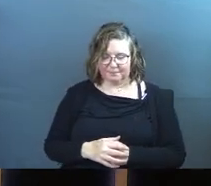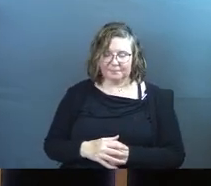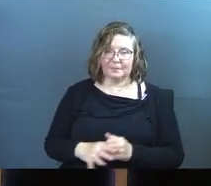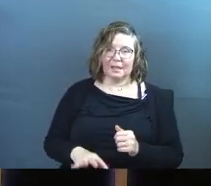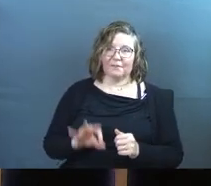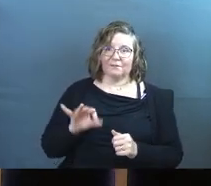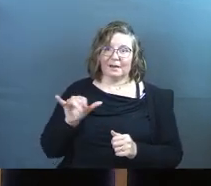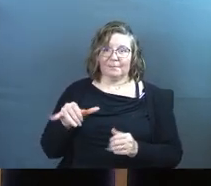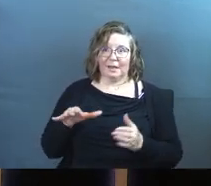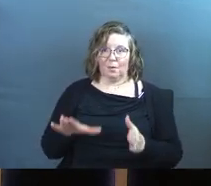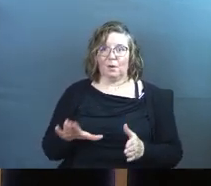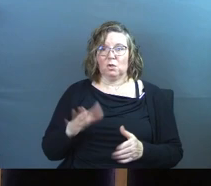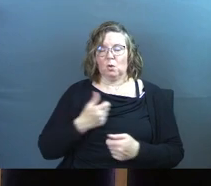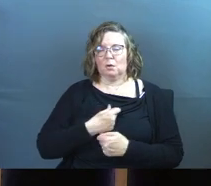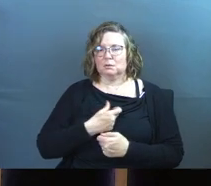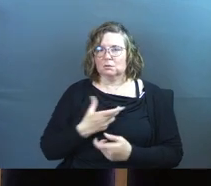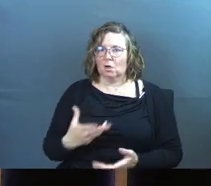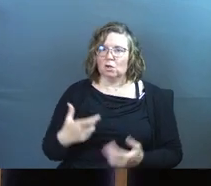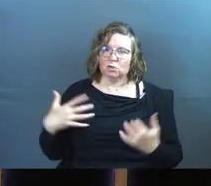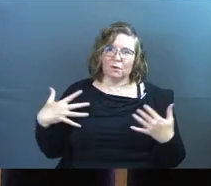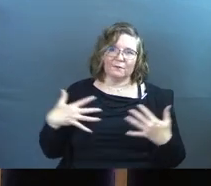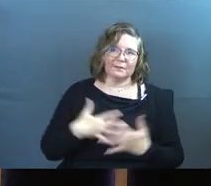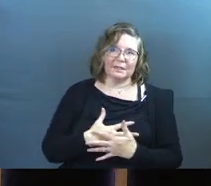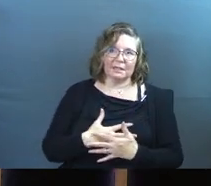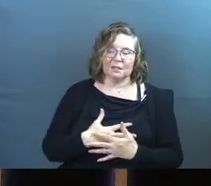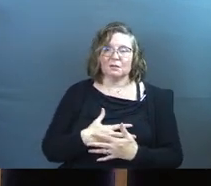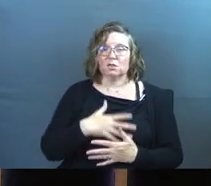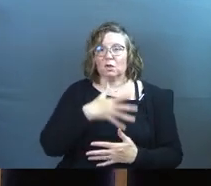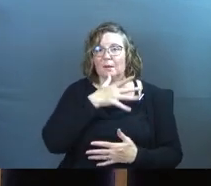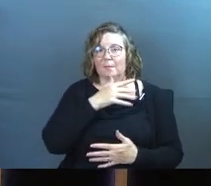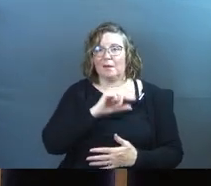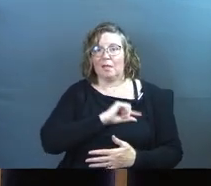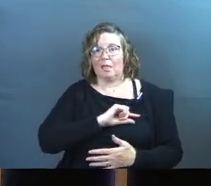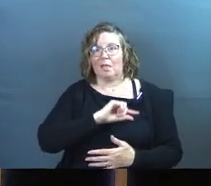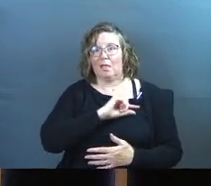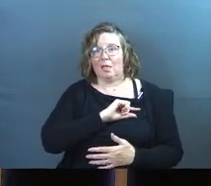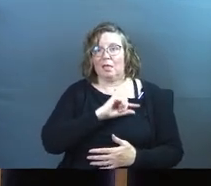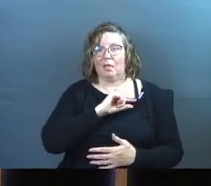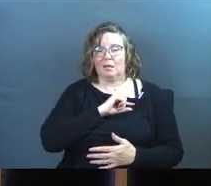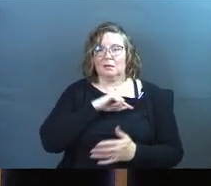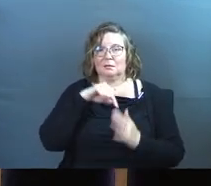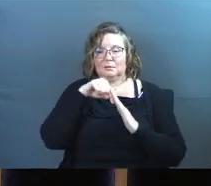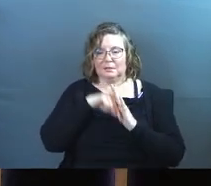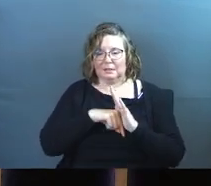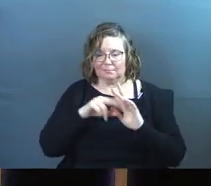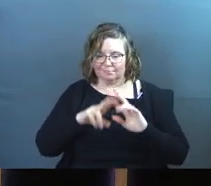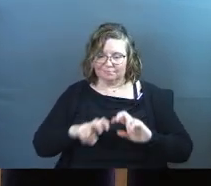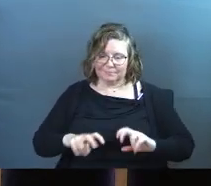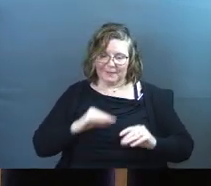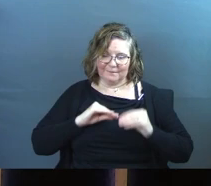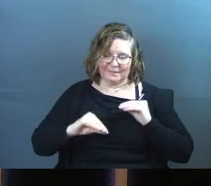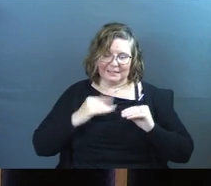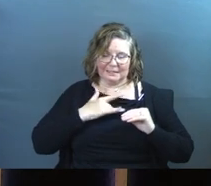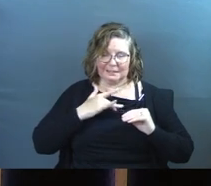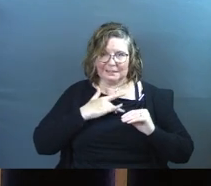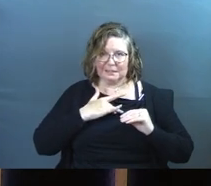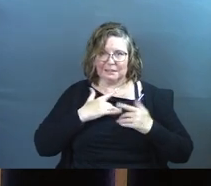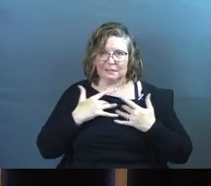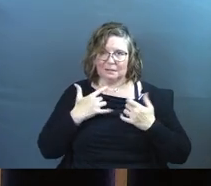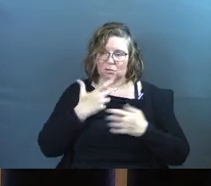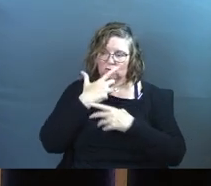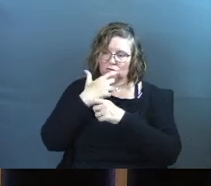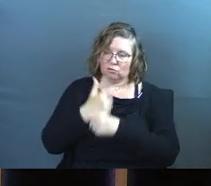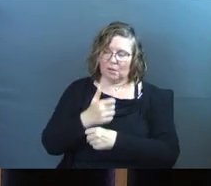Find him that way. Your exhaustion, your fear, your mom guilt that is so real, the deep things that need to get fixed in your heart. Trust